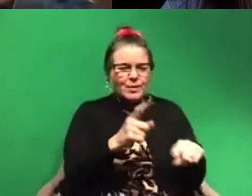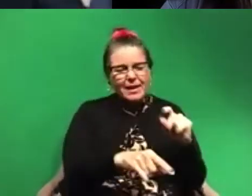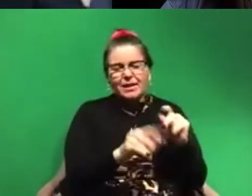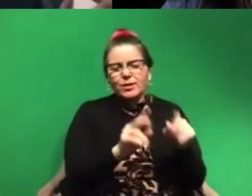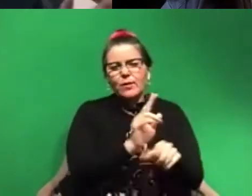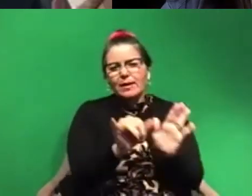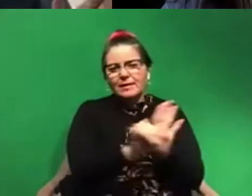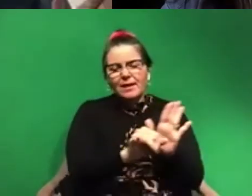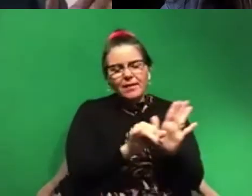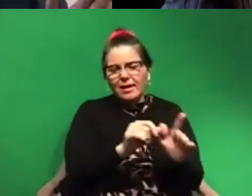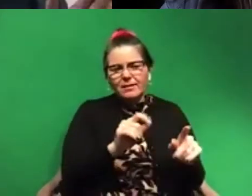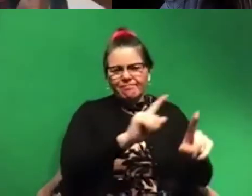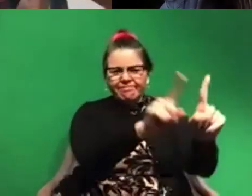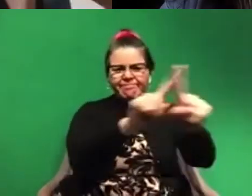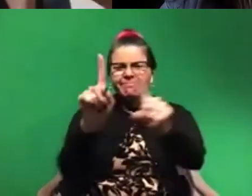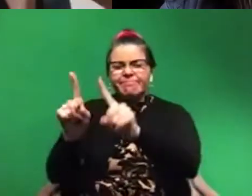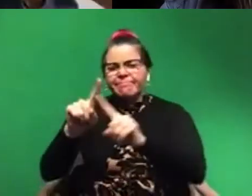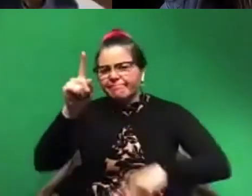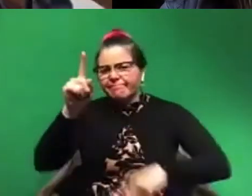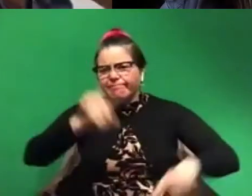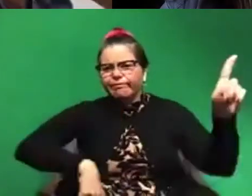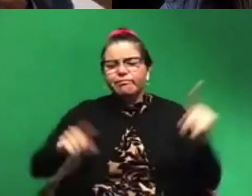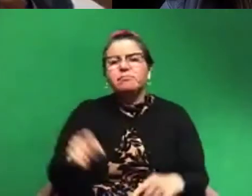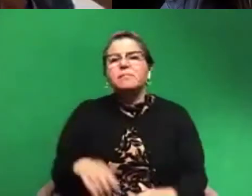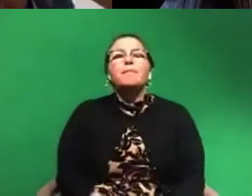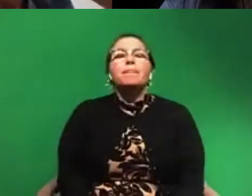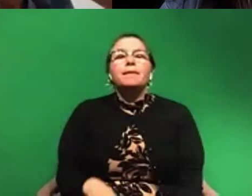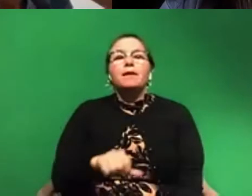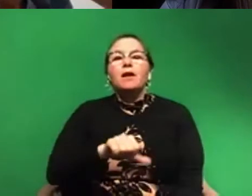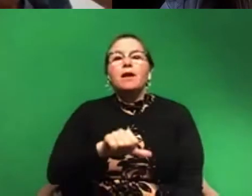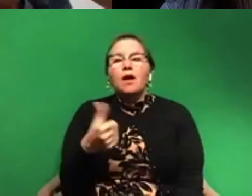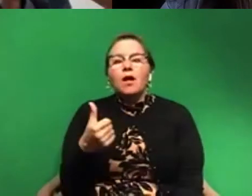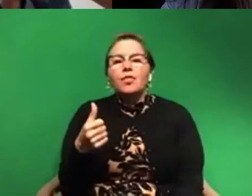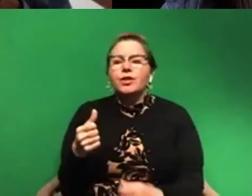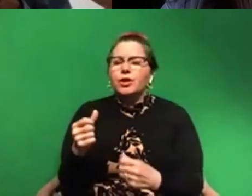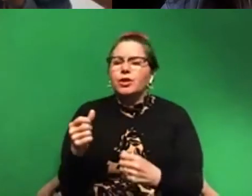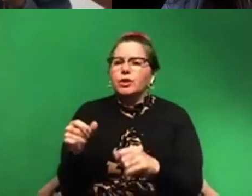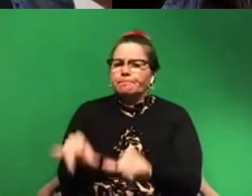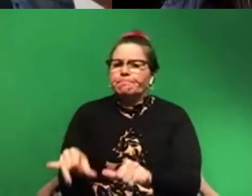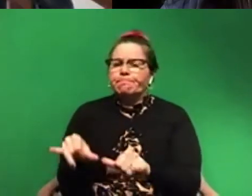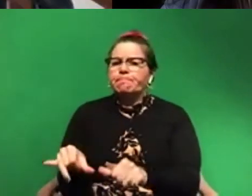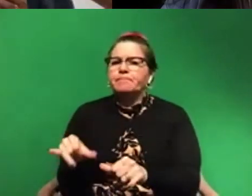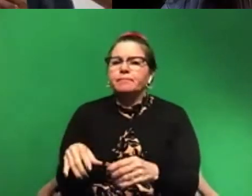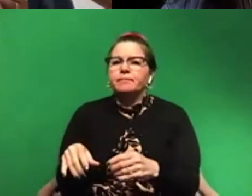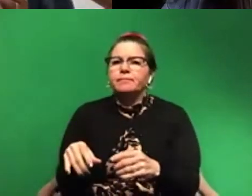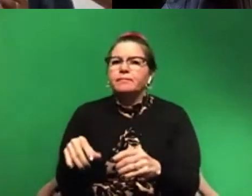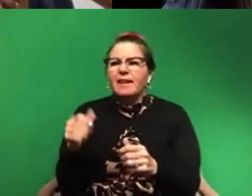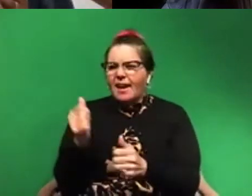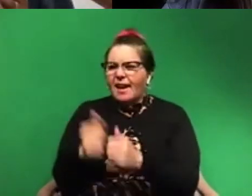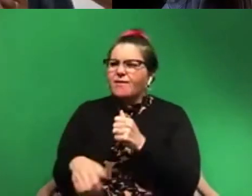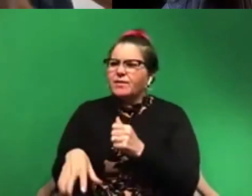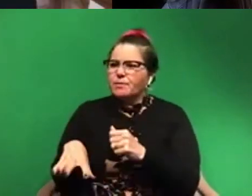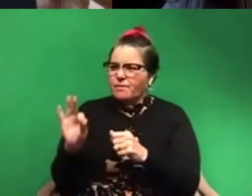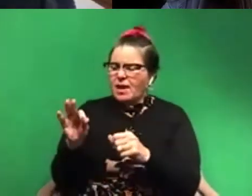everywhere for every, everything. Some genes are super conserved. So there's no variation. It's identical in just about every organism on the planet,